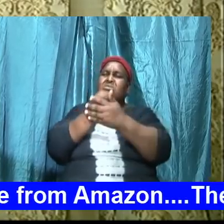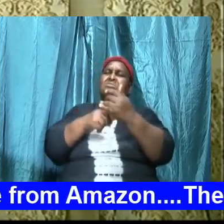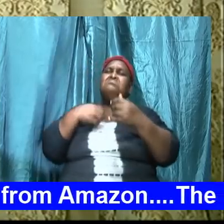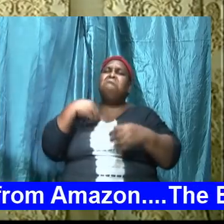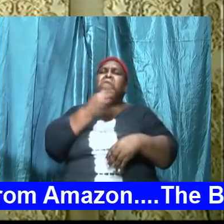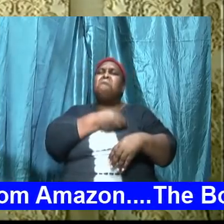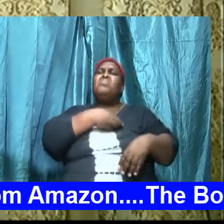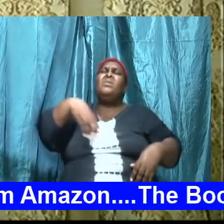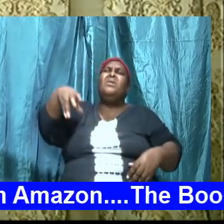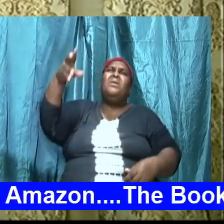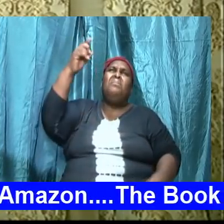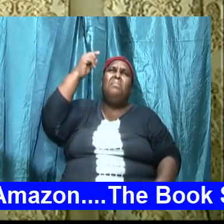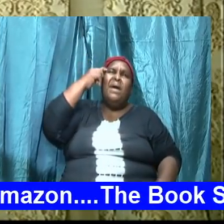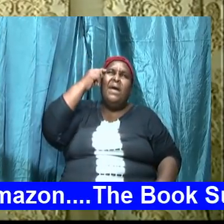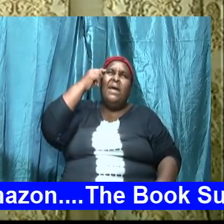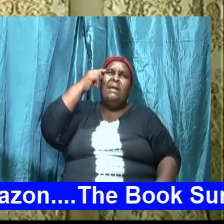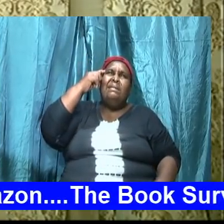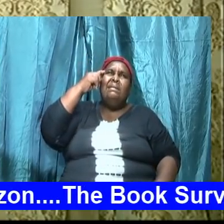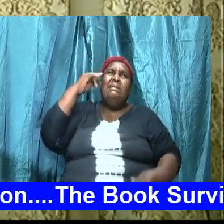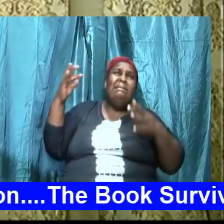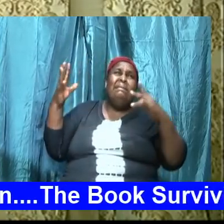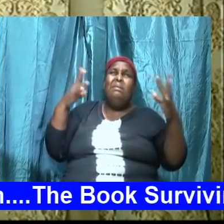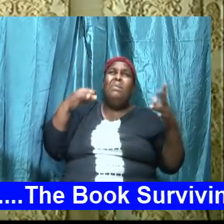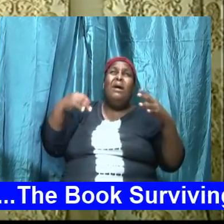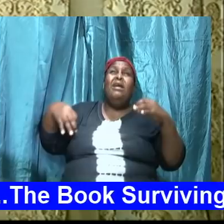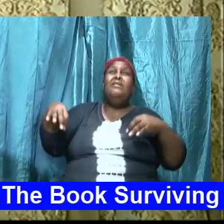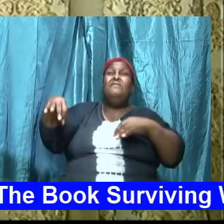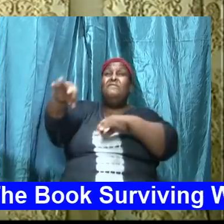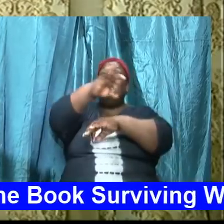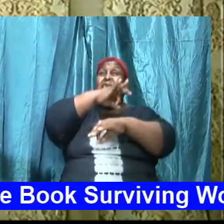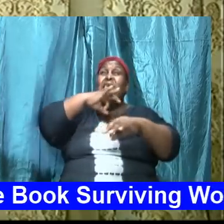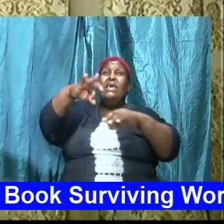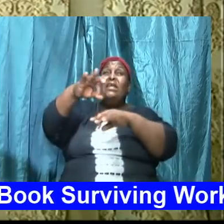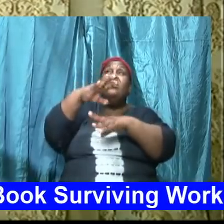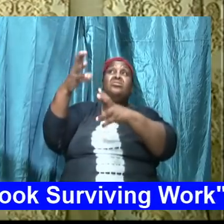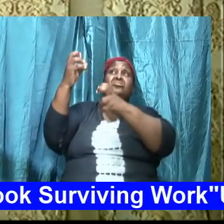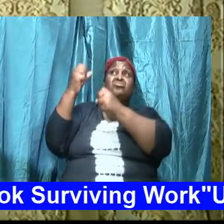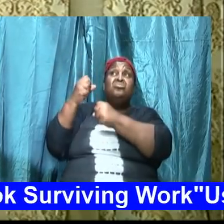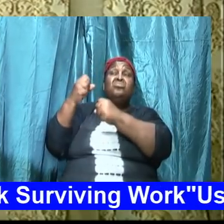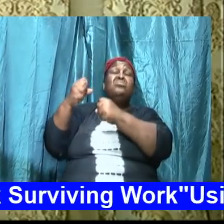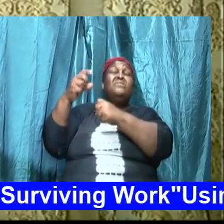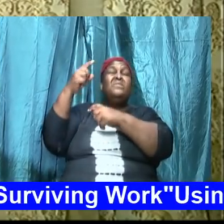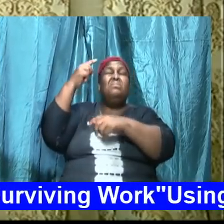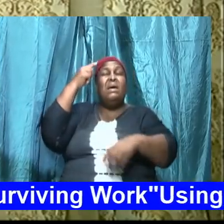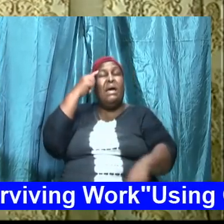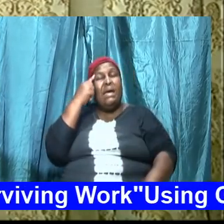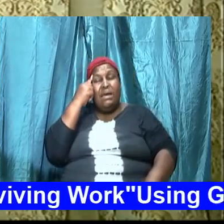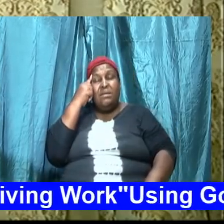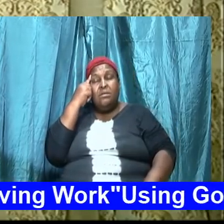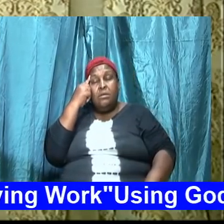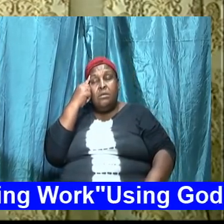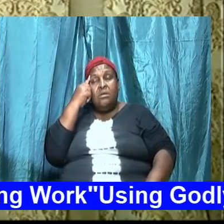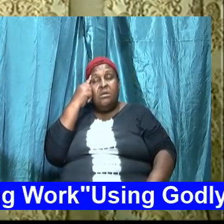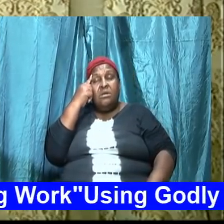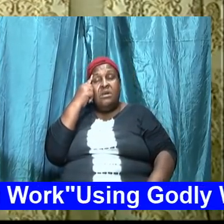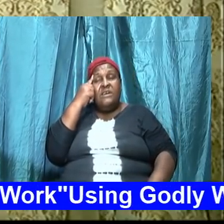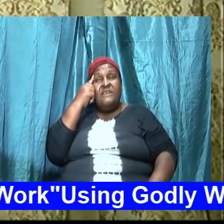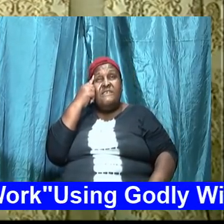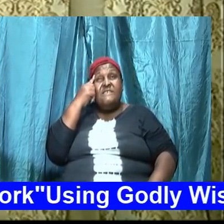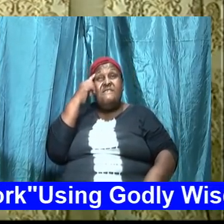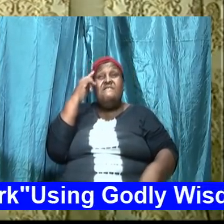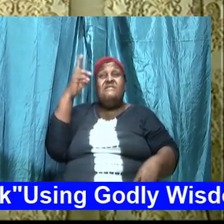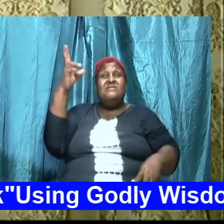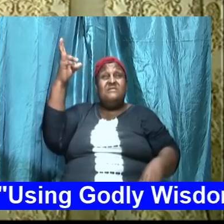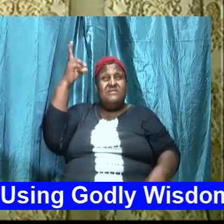battlefield of the mind yes the stronghold of the mind Satan has some of us locked